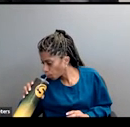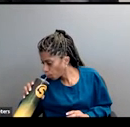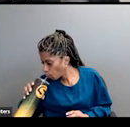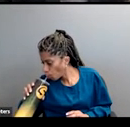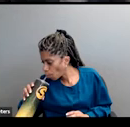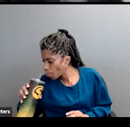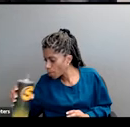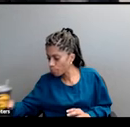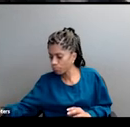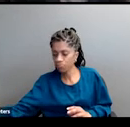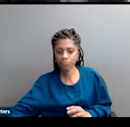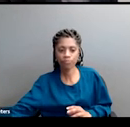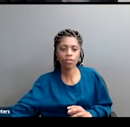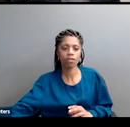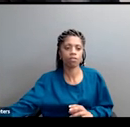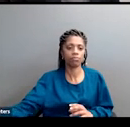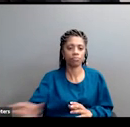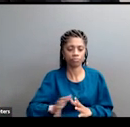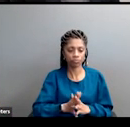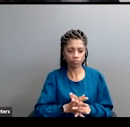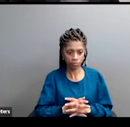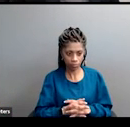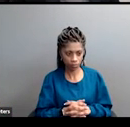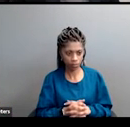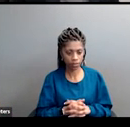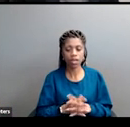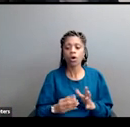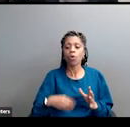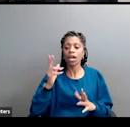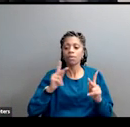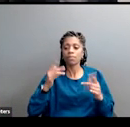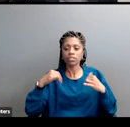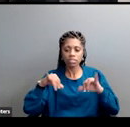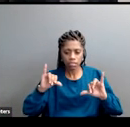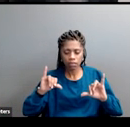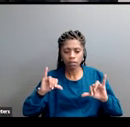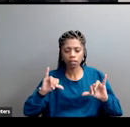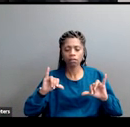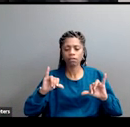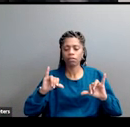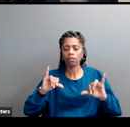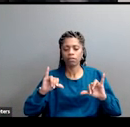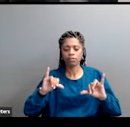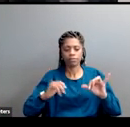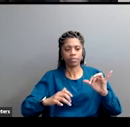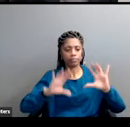The truth is white people are still the dominant group. They still hold the vast bulk of power in this